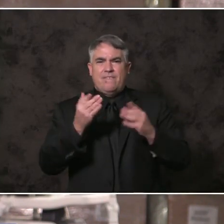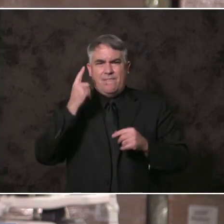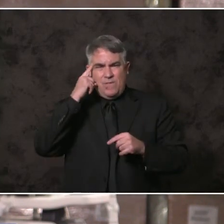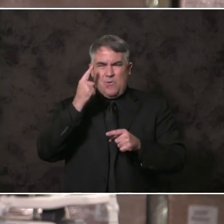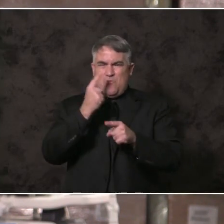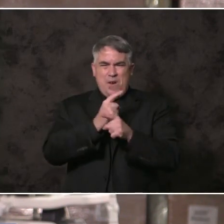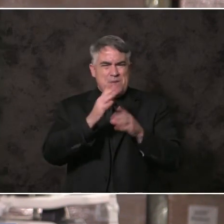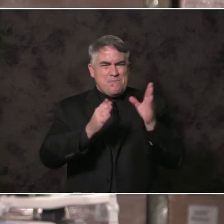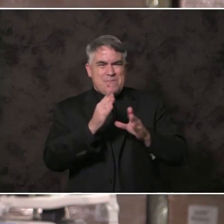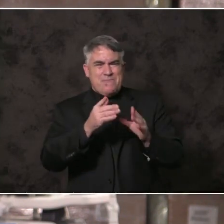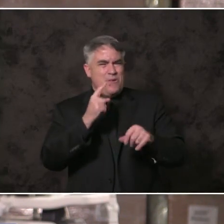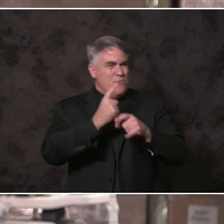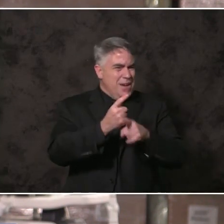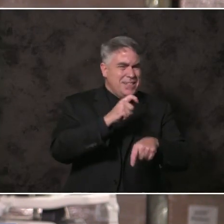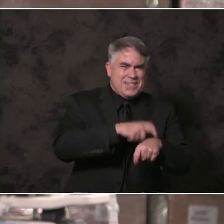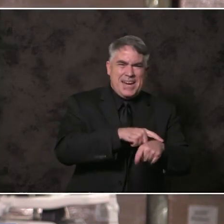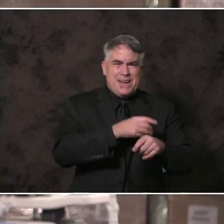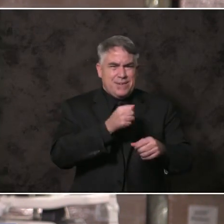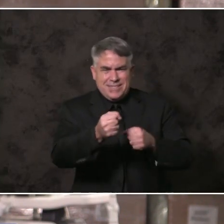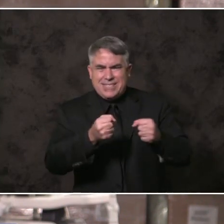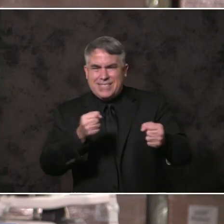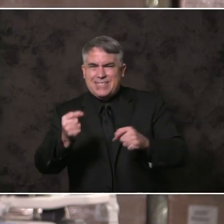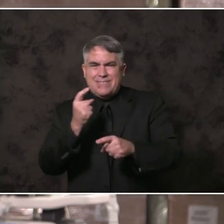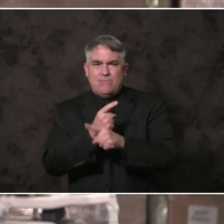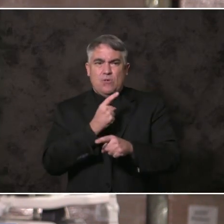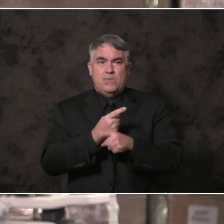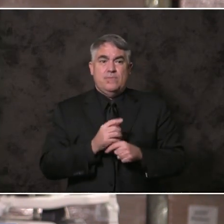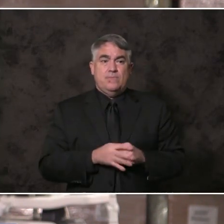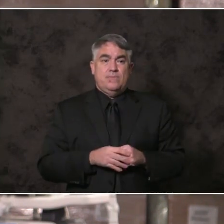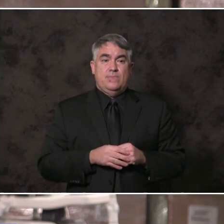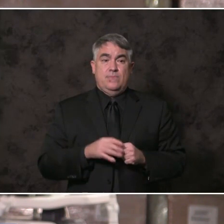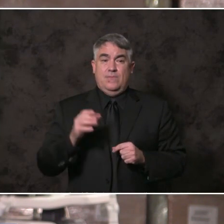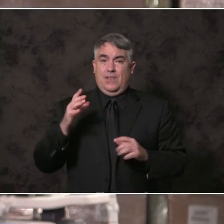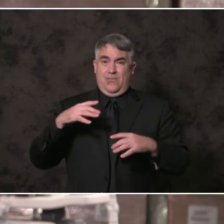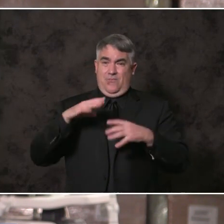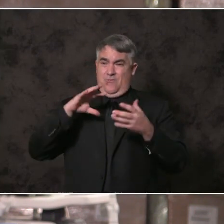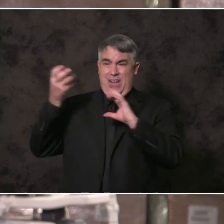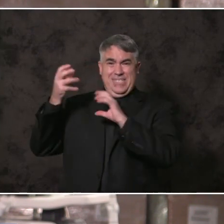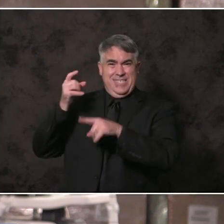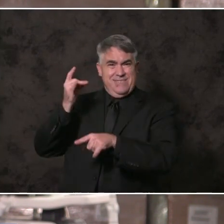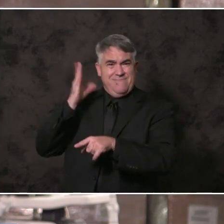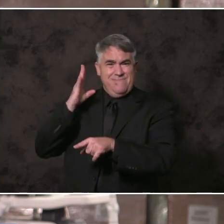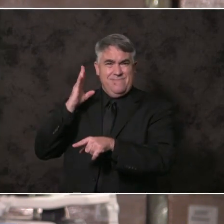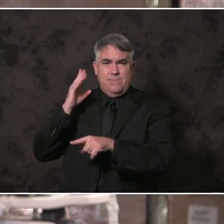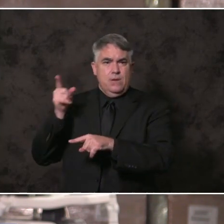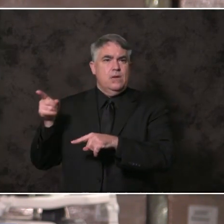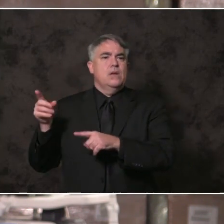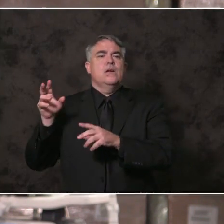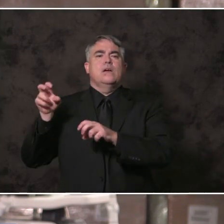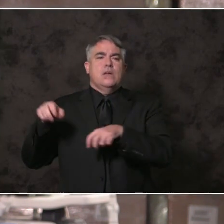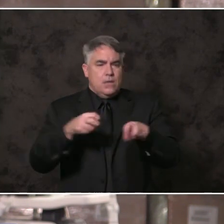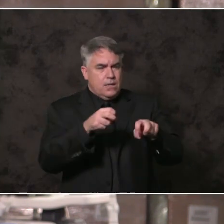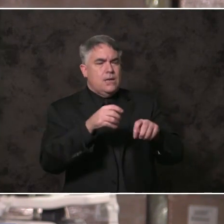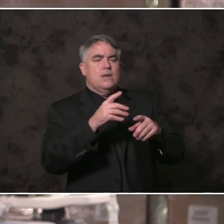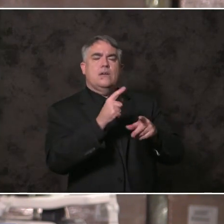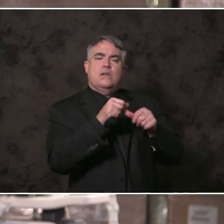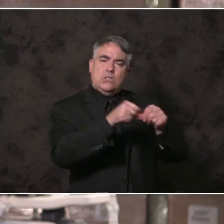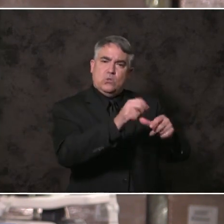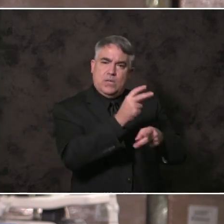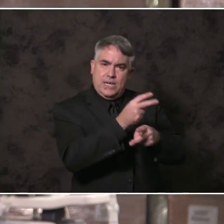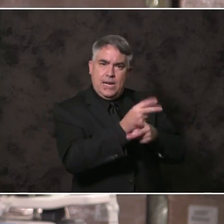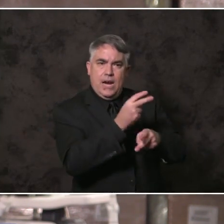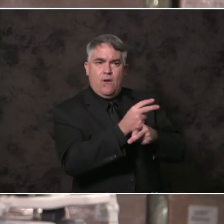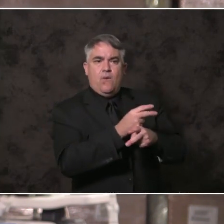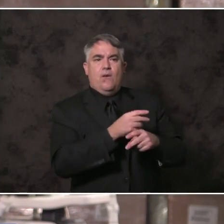move from crisis care to continuous care. We must integrate behavioral health fully into the actions